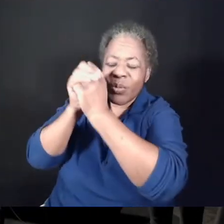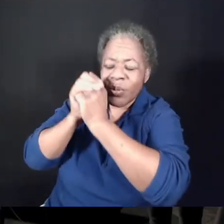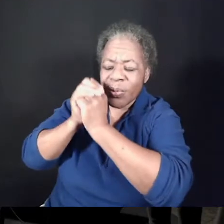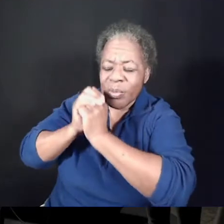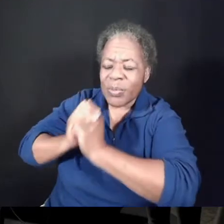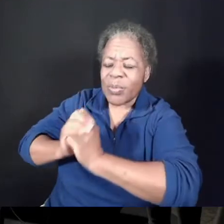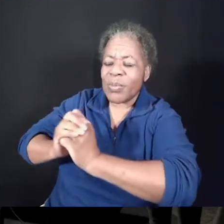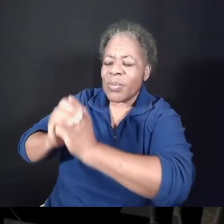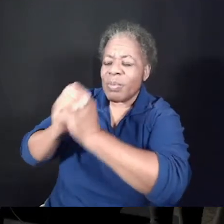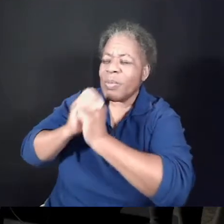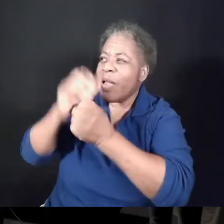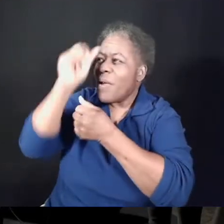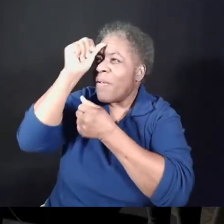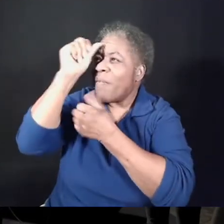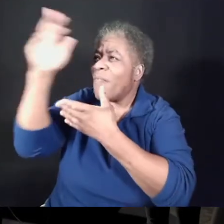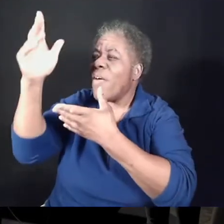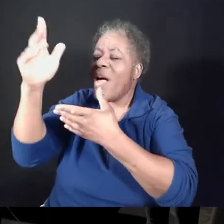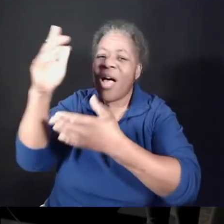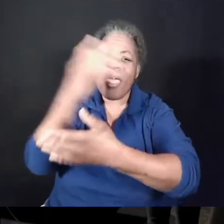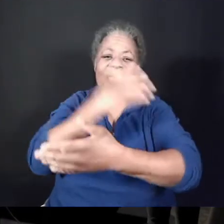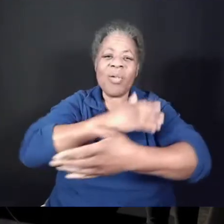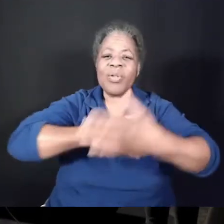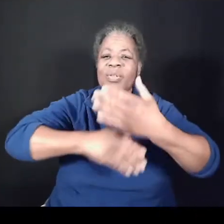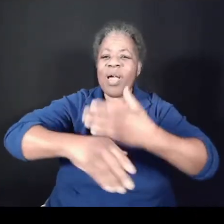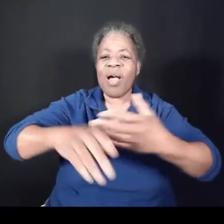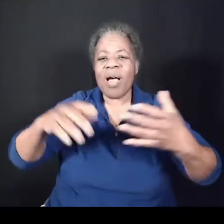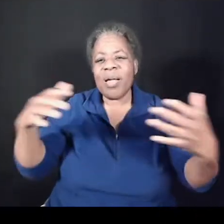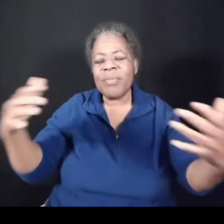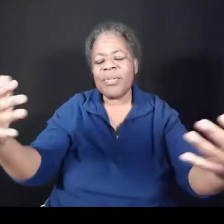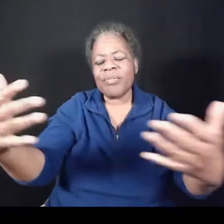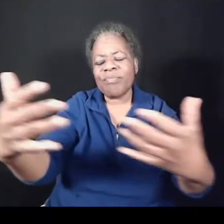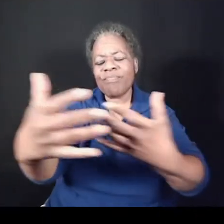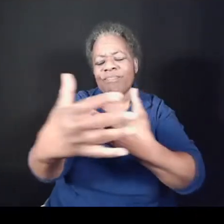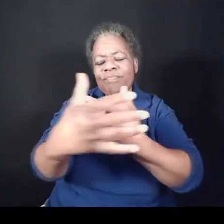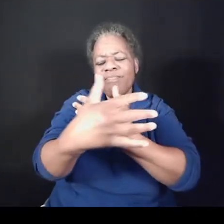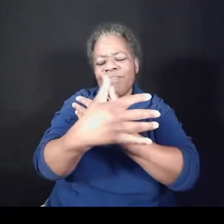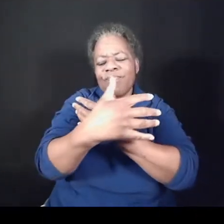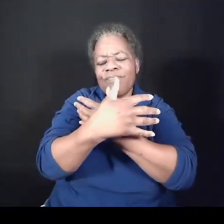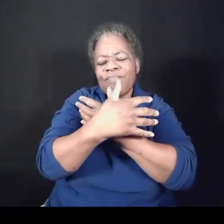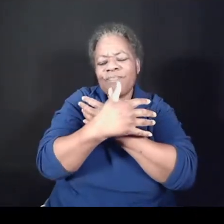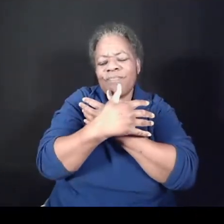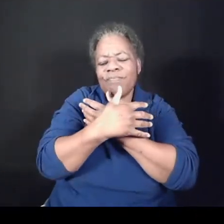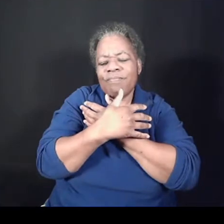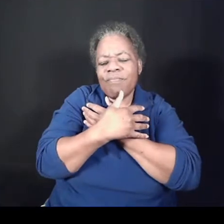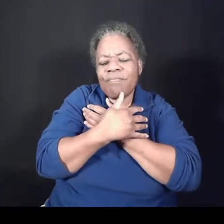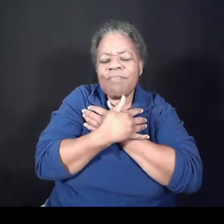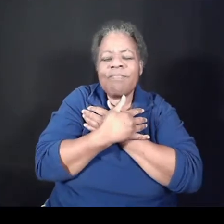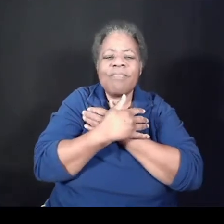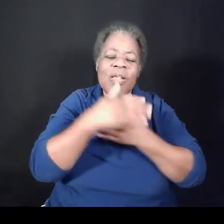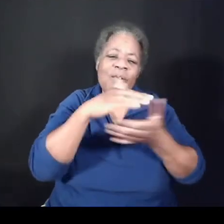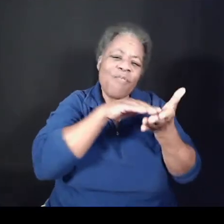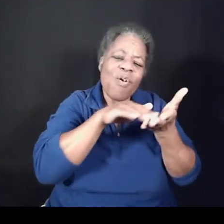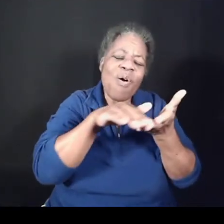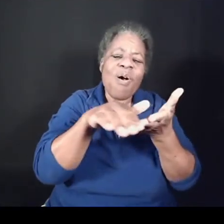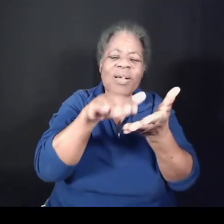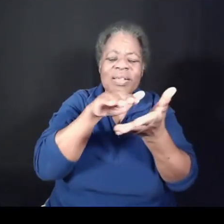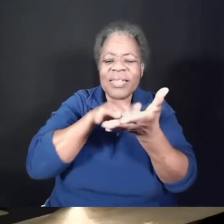Father's arms are open wide. Forgiveness